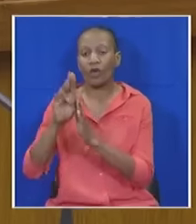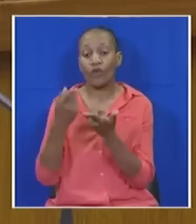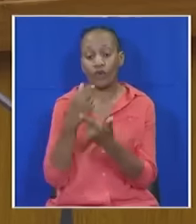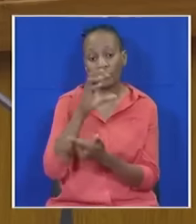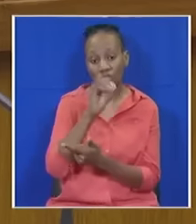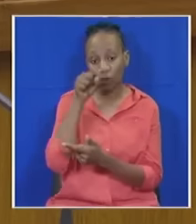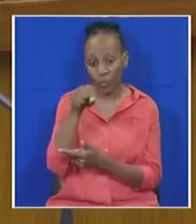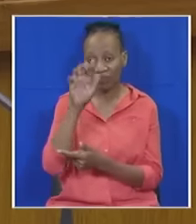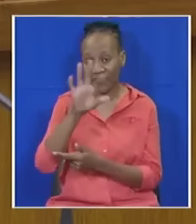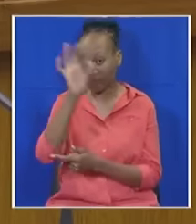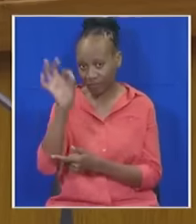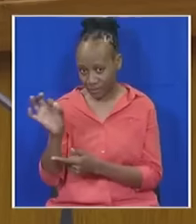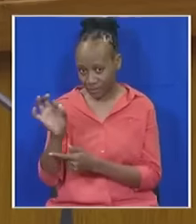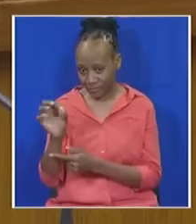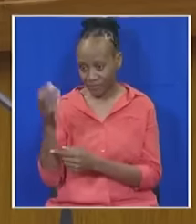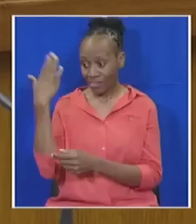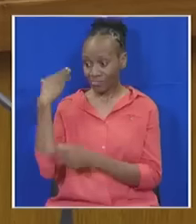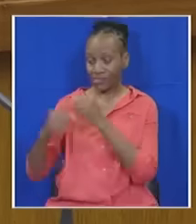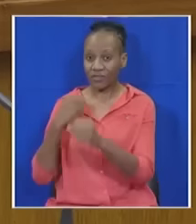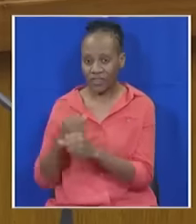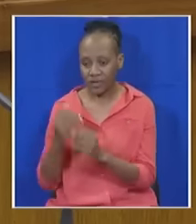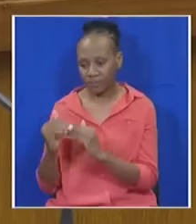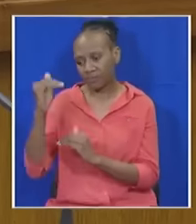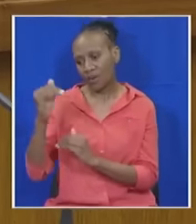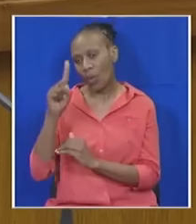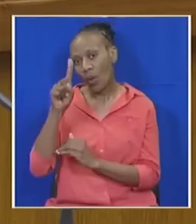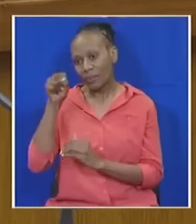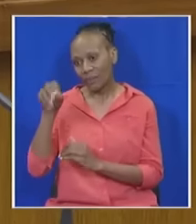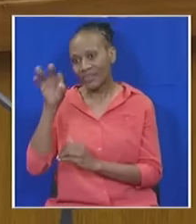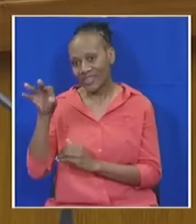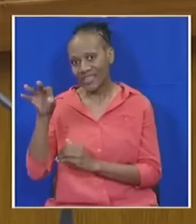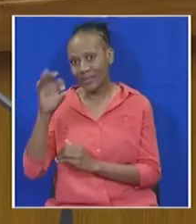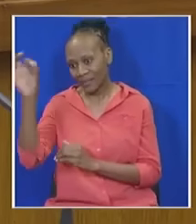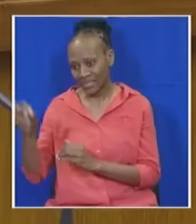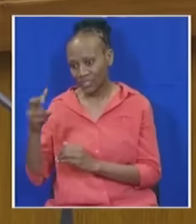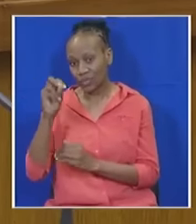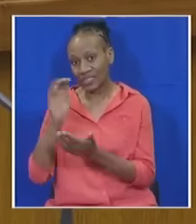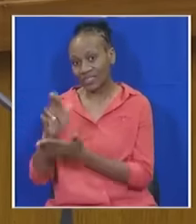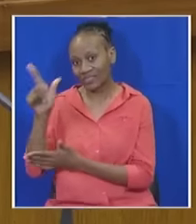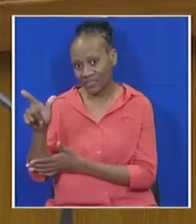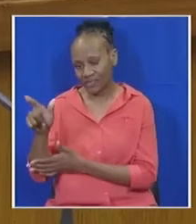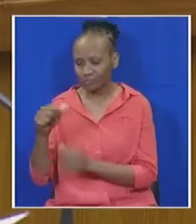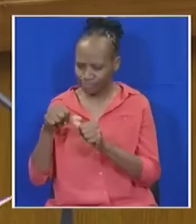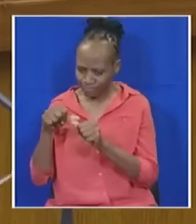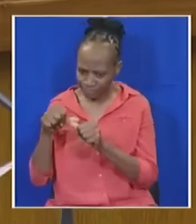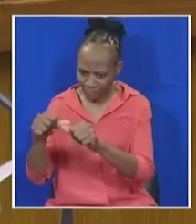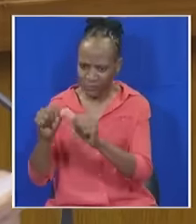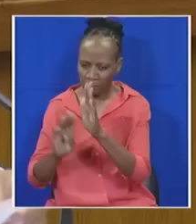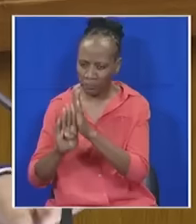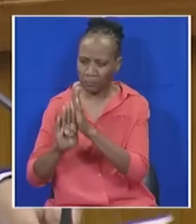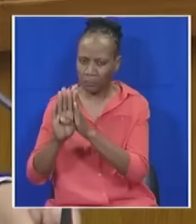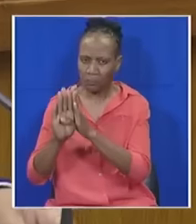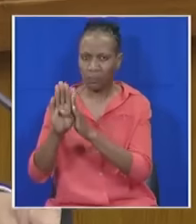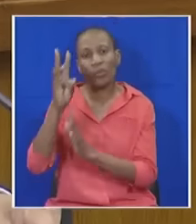.5% in the past year to 1.3% in 2017, and will continue to improve very